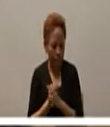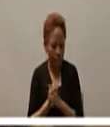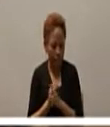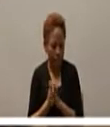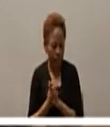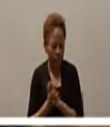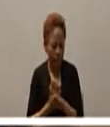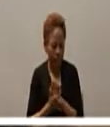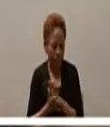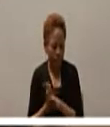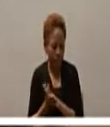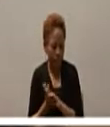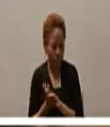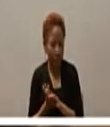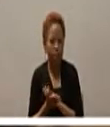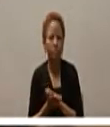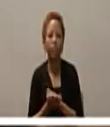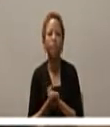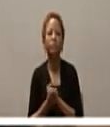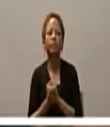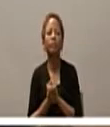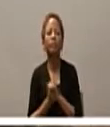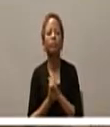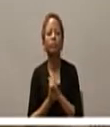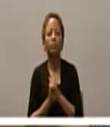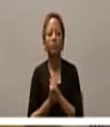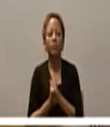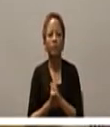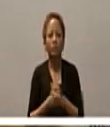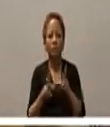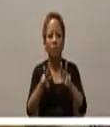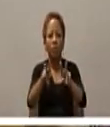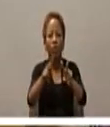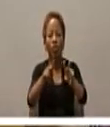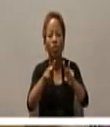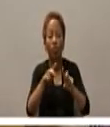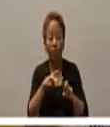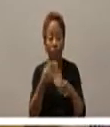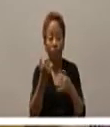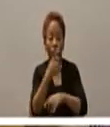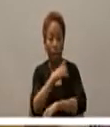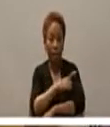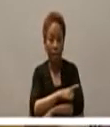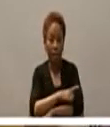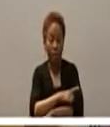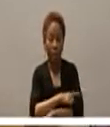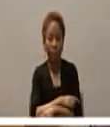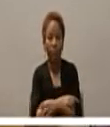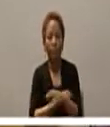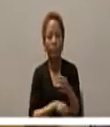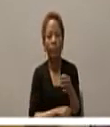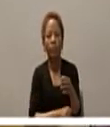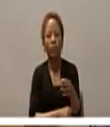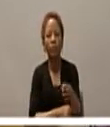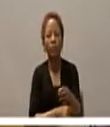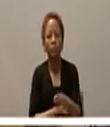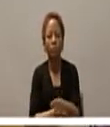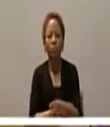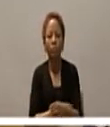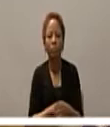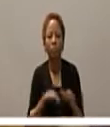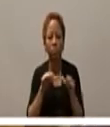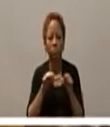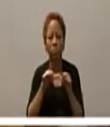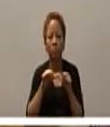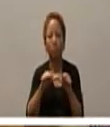and so through our readings here today we have this opportunity to continue to reflect on our